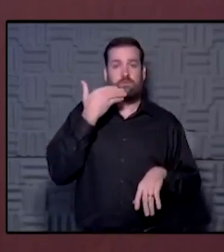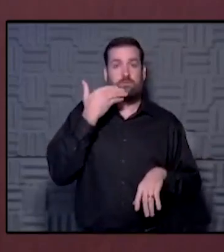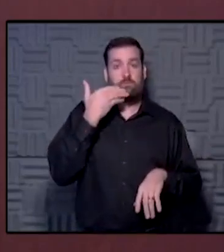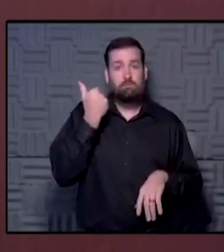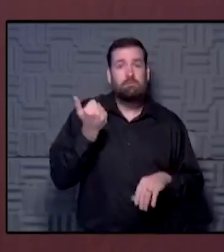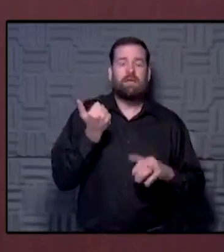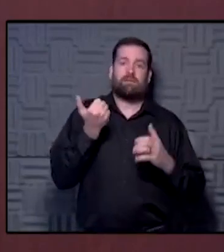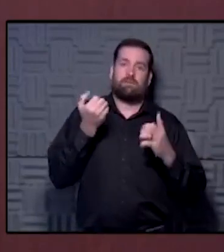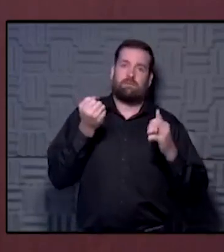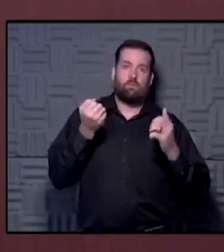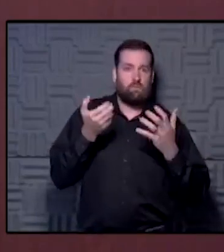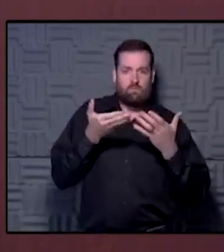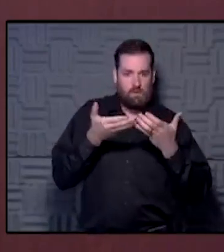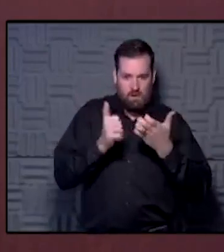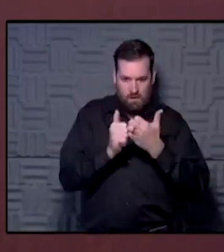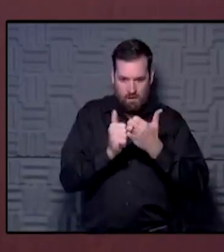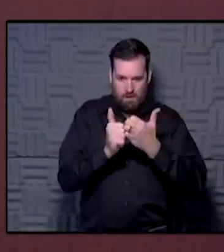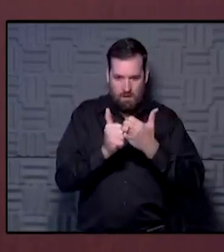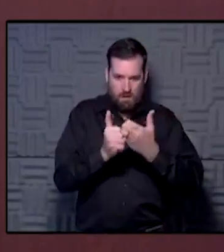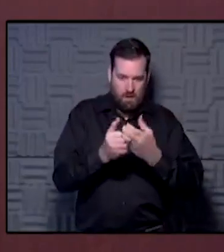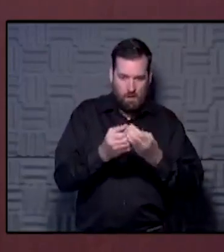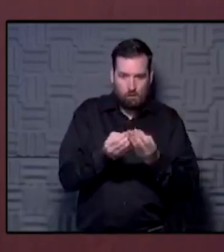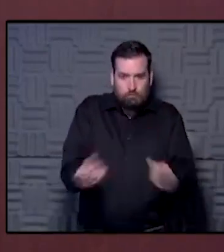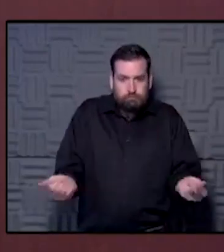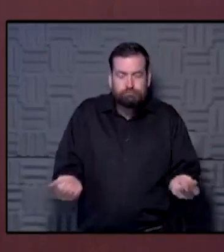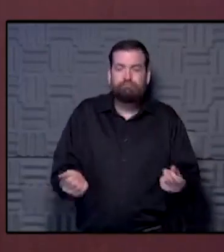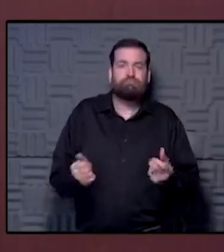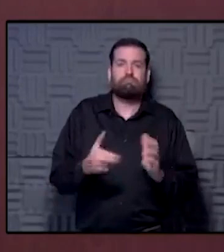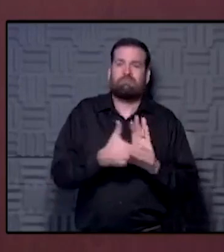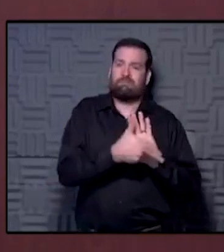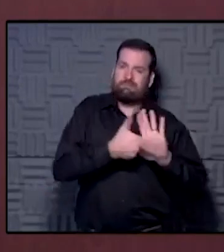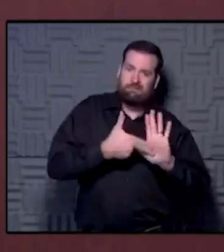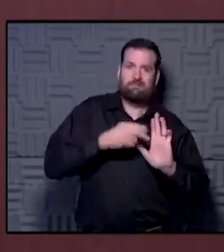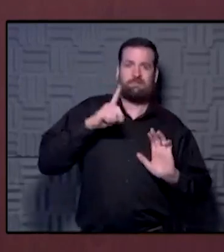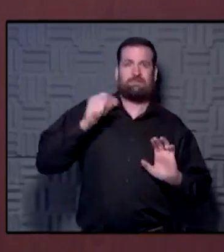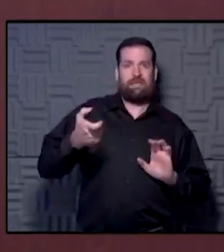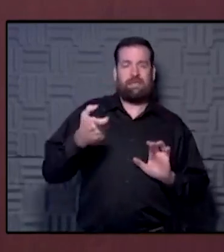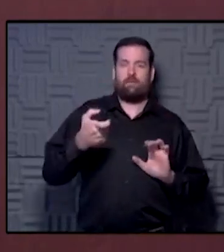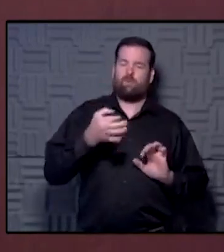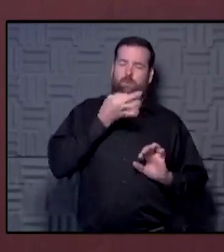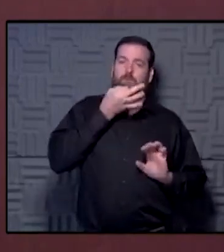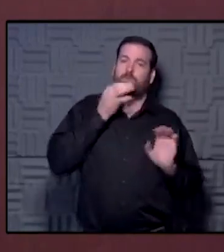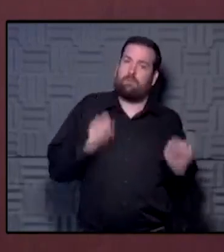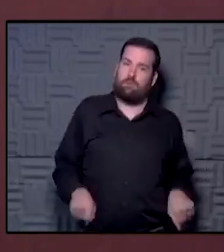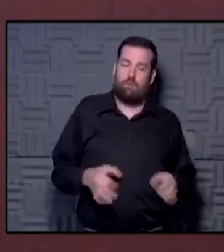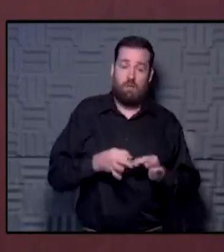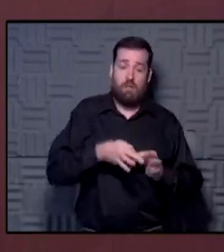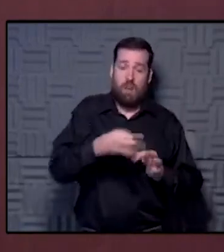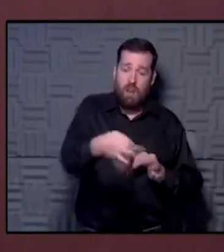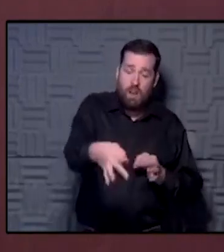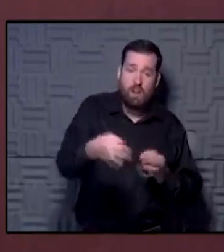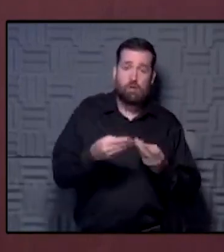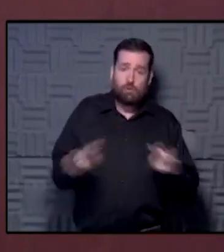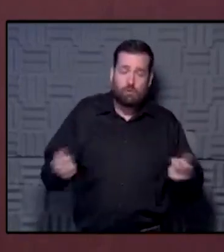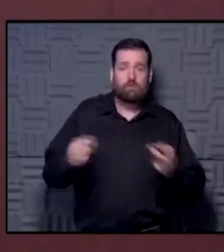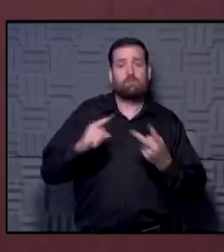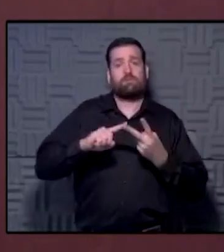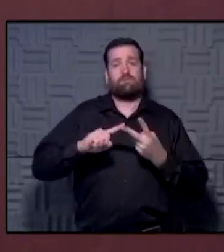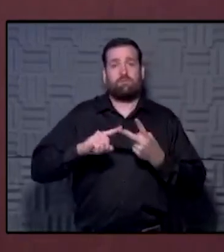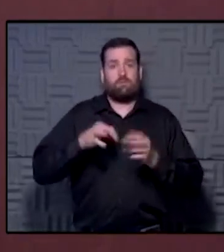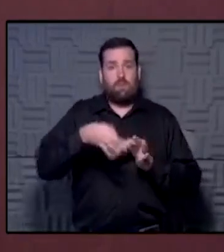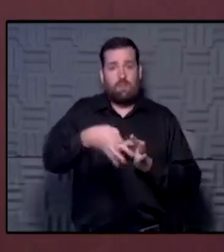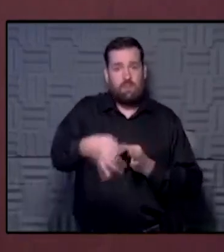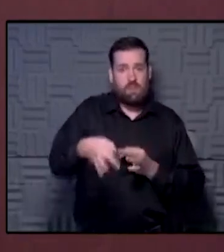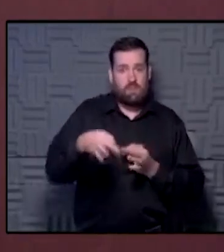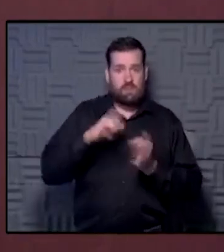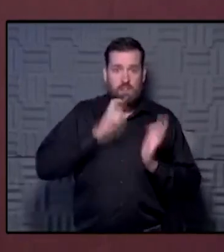cure a cancer is when we diagnose it as early as possible. A delay in screening, a delay in diagnosis means that we may catch the